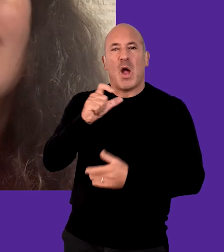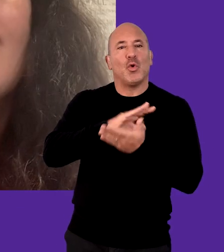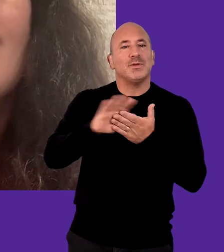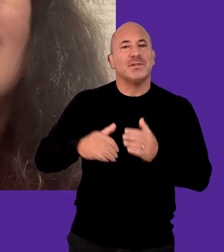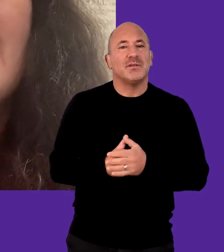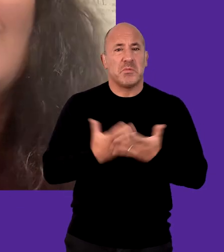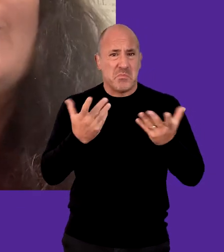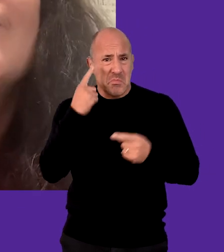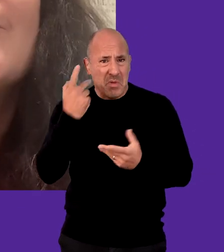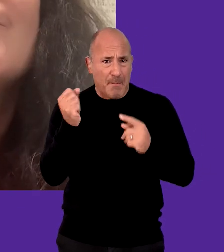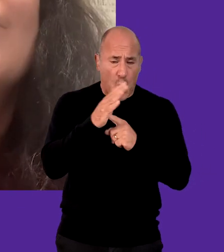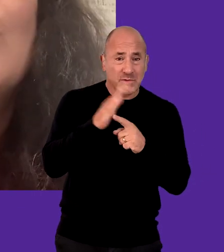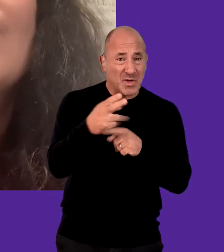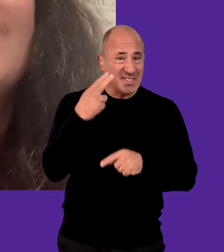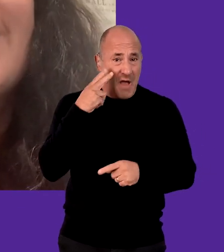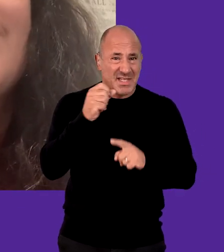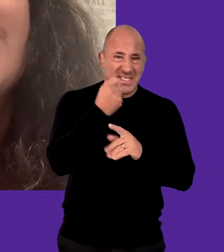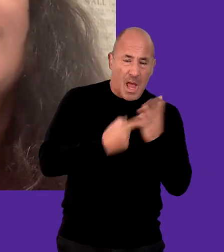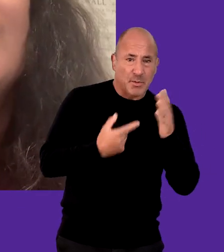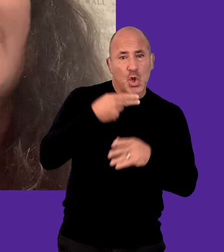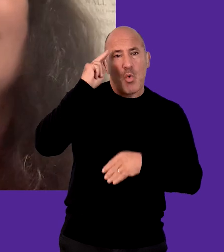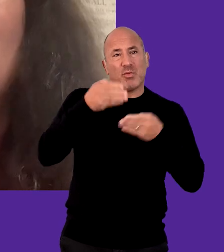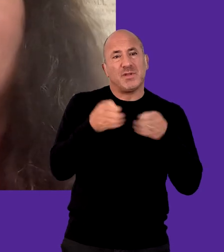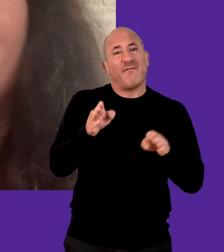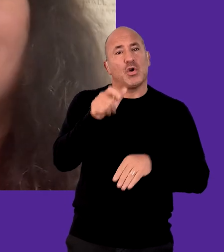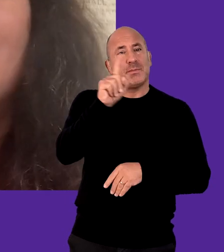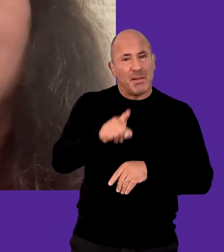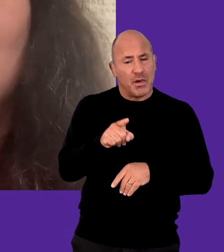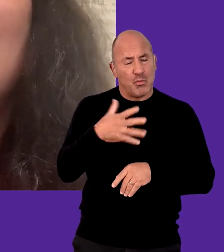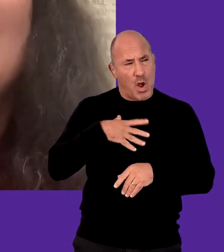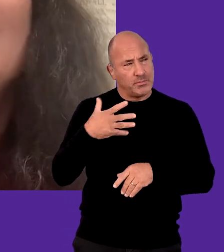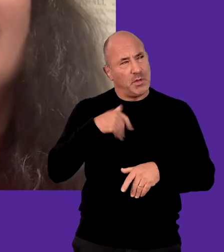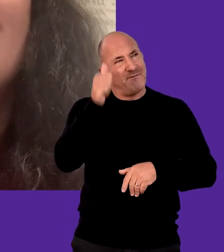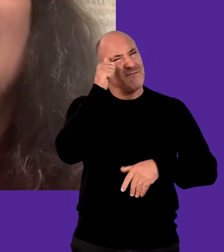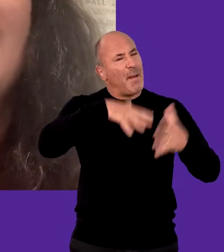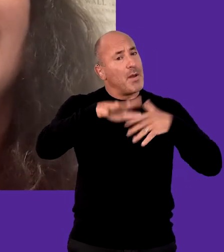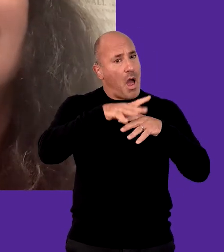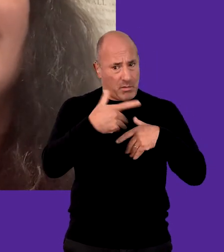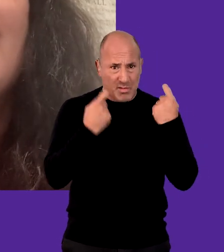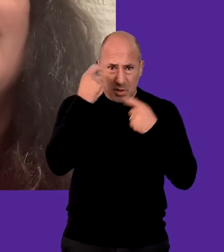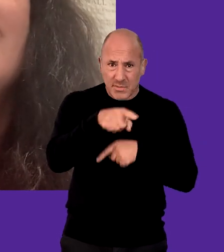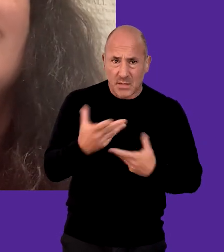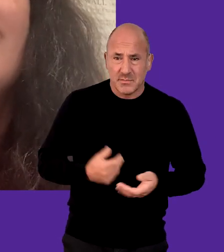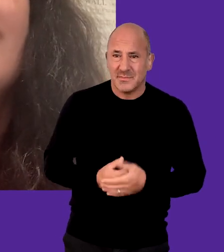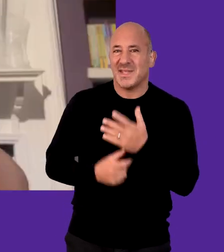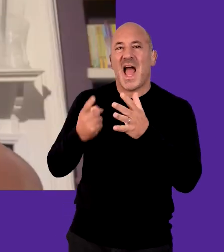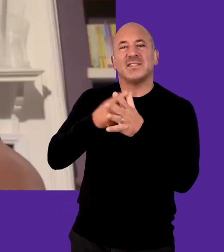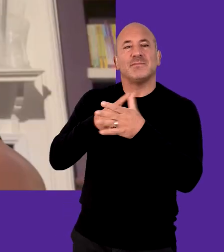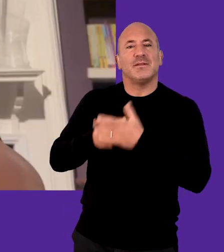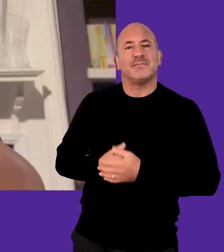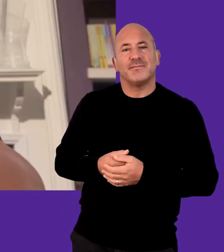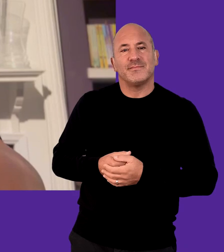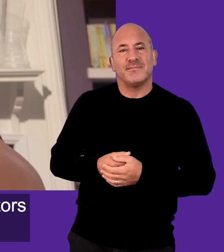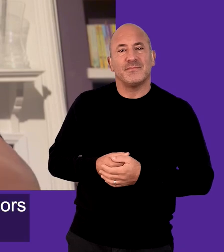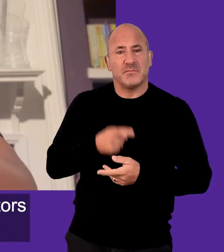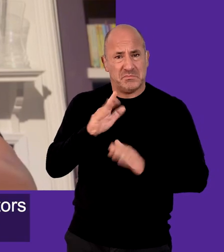Sherry Lee Houston Including whether it's important for deaf, disabled and or neurodivergent people to be in a familiar environment Ade